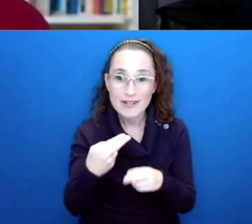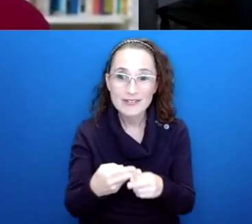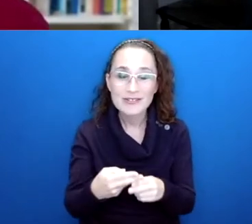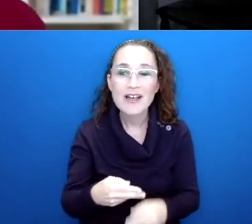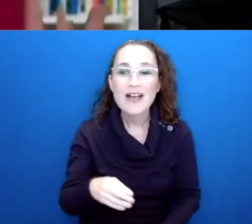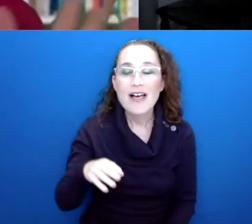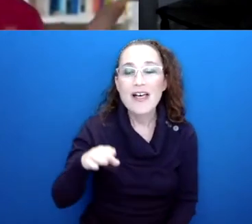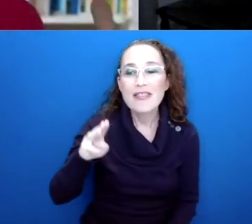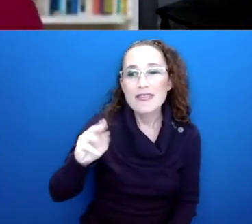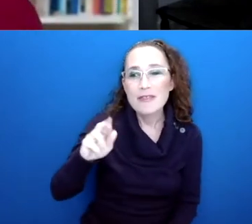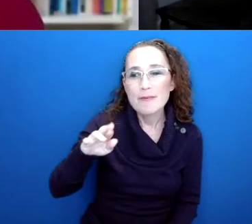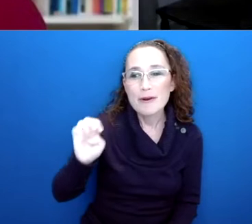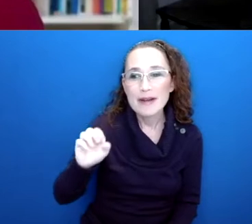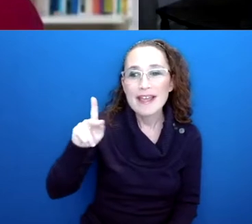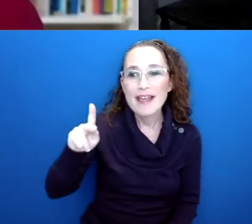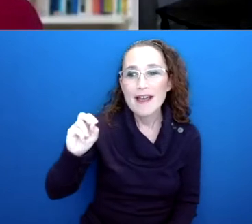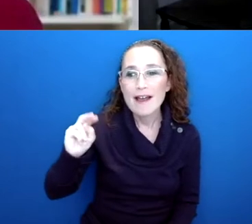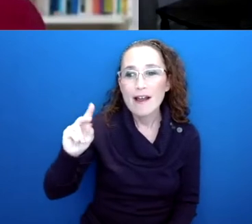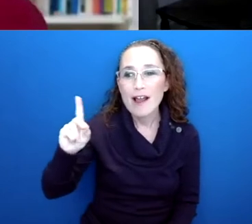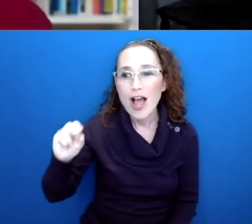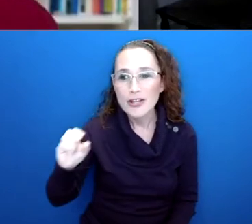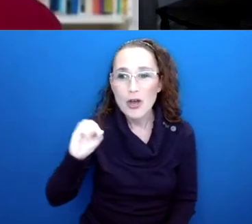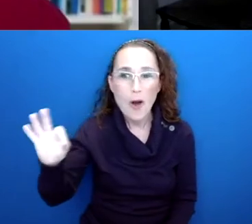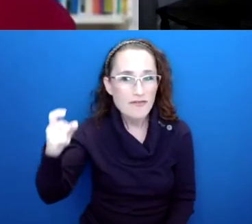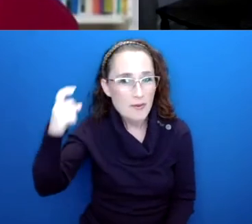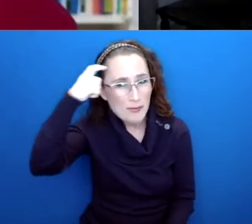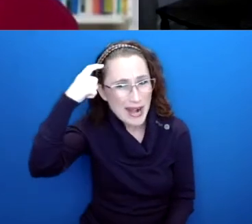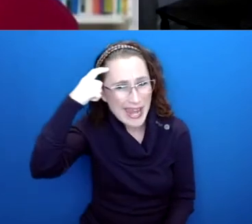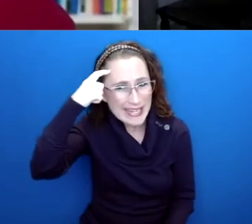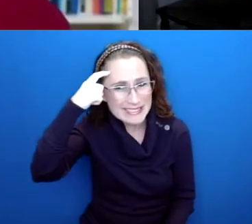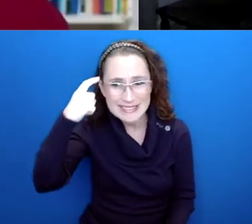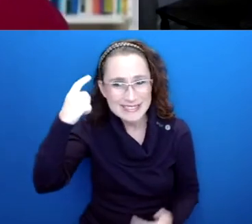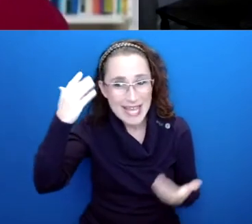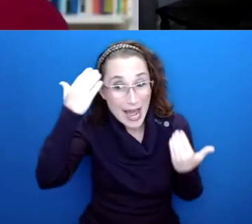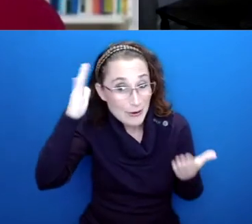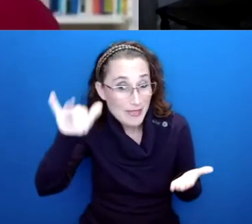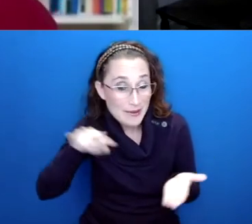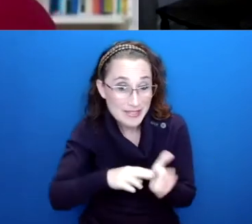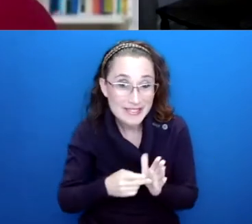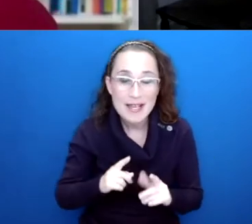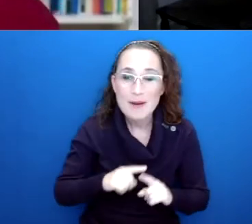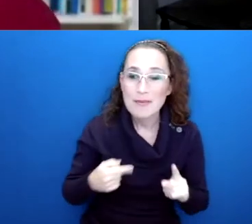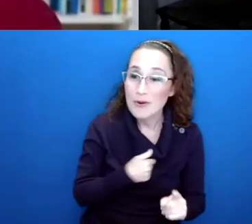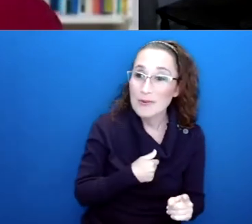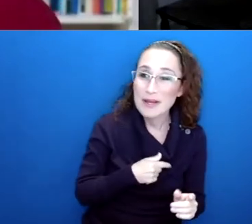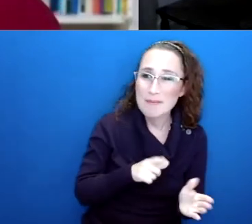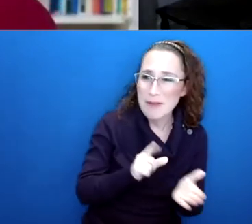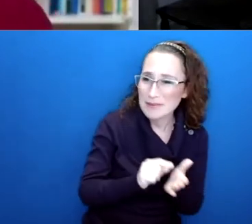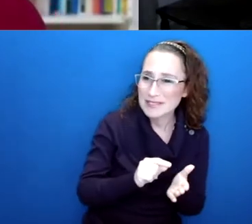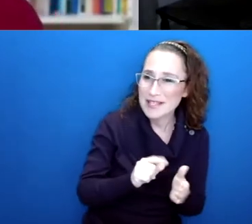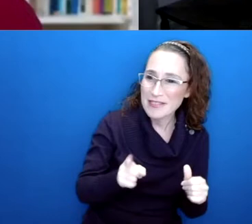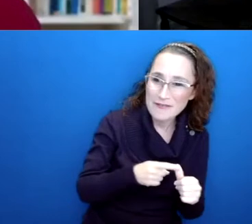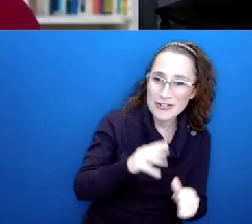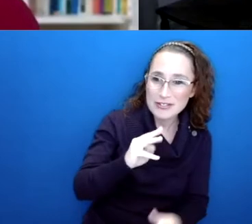what that means, but I, given that we published the original Marie Kondo book, I thought everybody